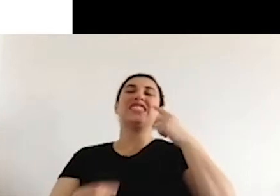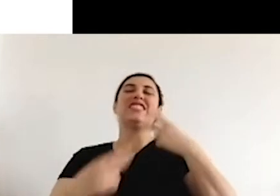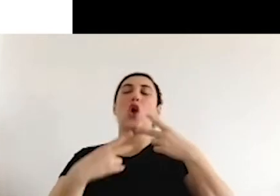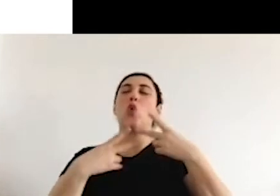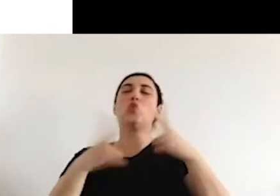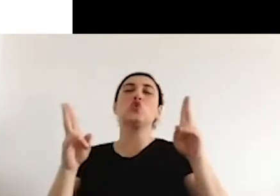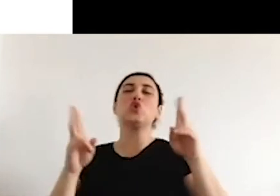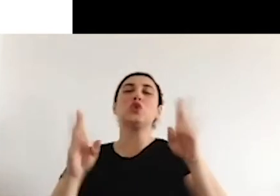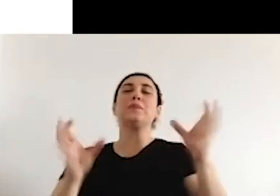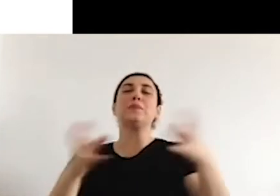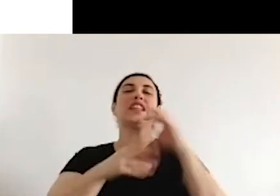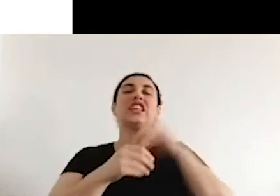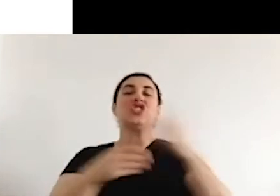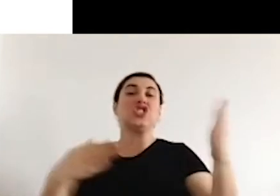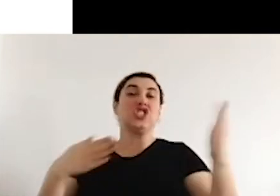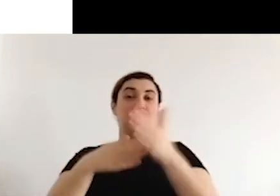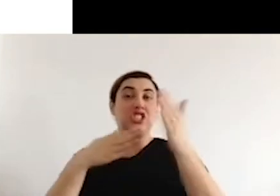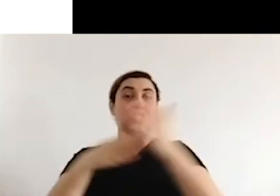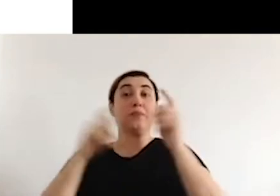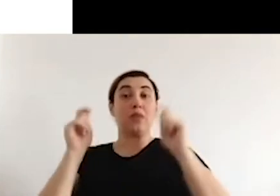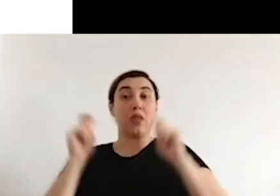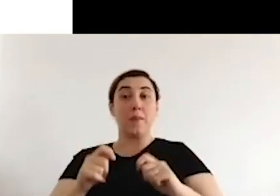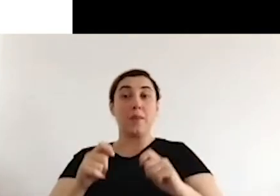movement or union